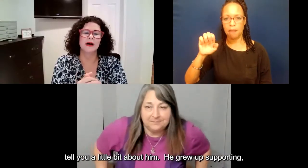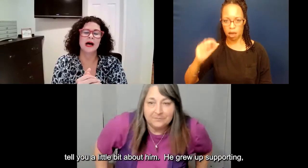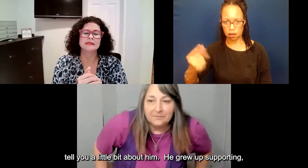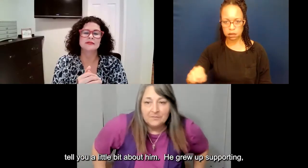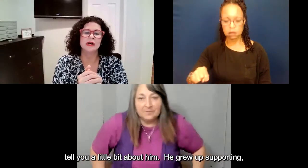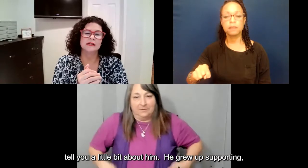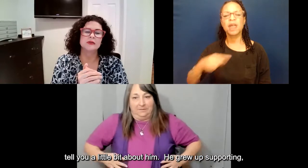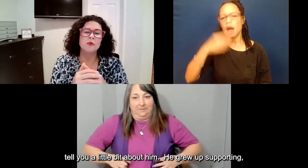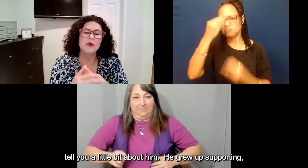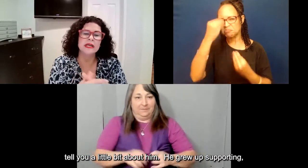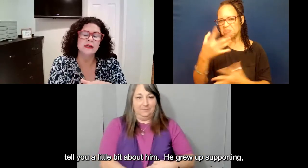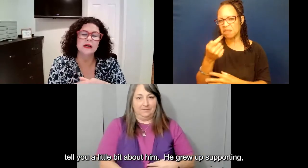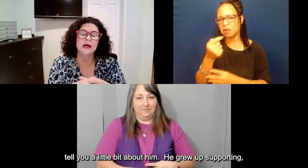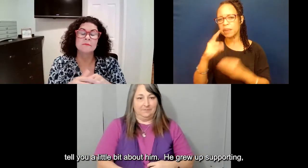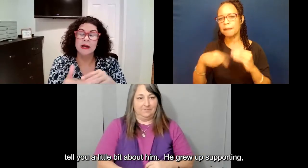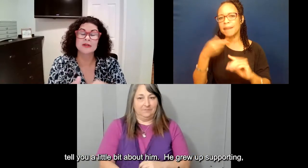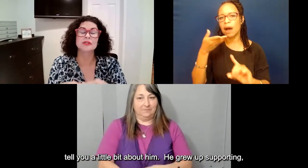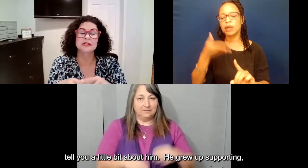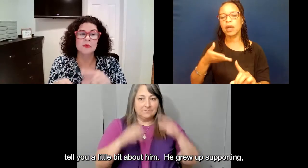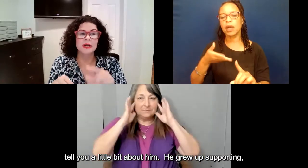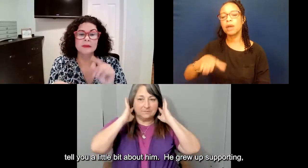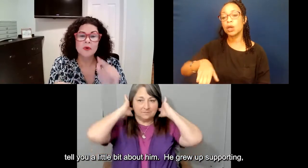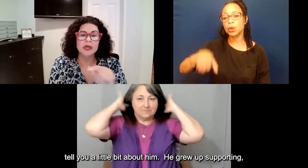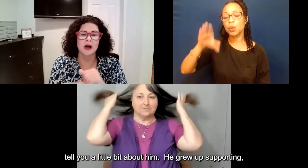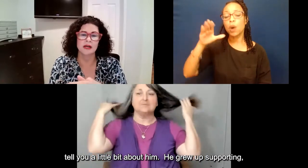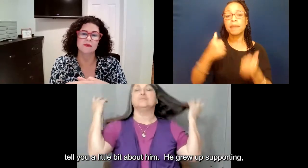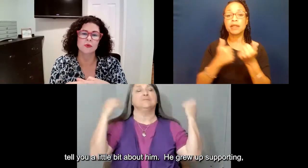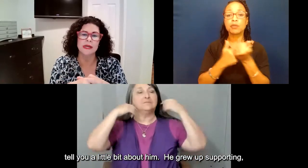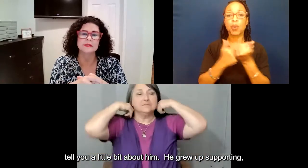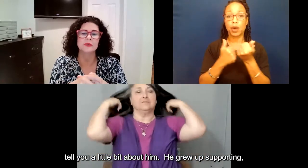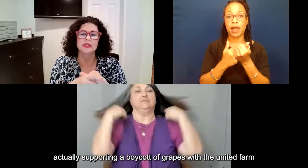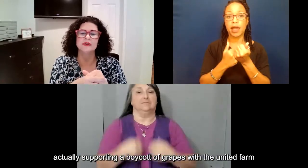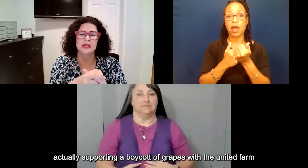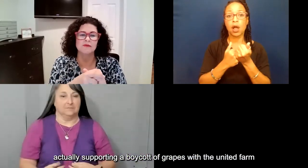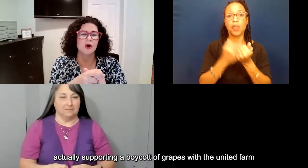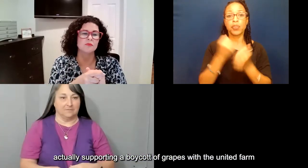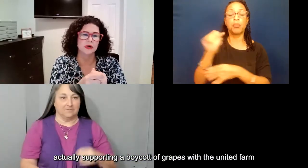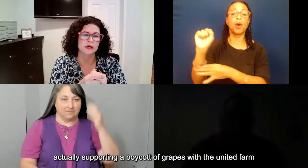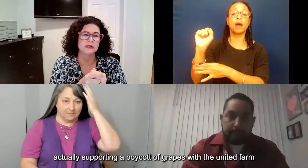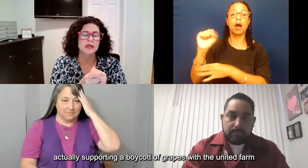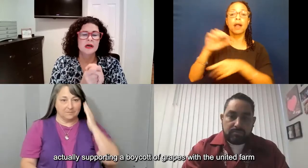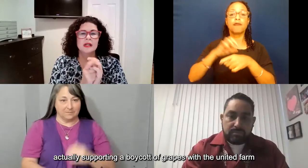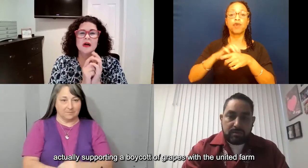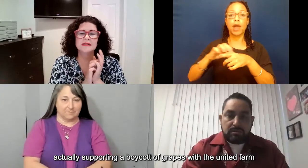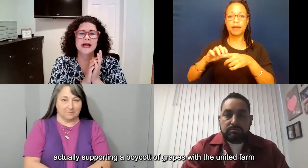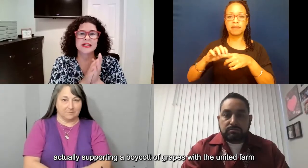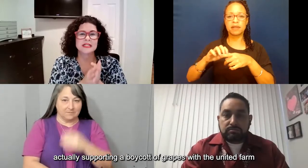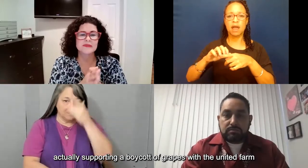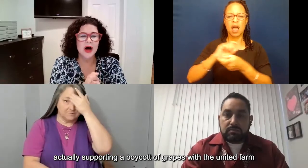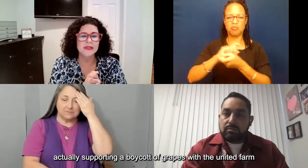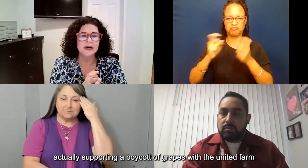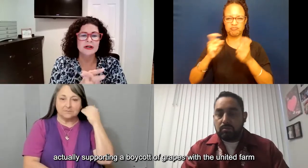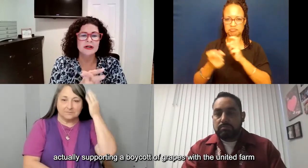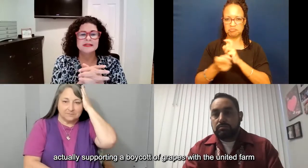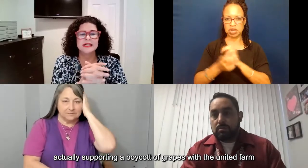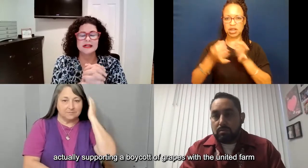up supporting, actually supporting the boycott of grapes with the United Farm Workers, alongside his